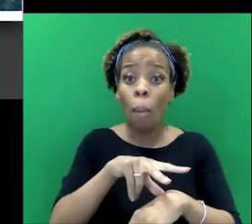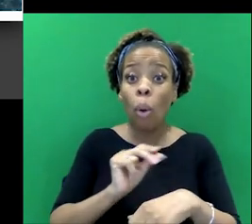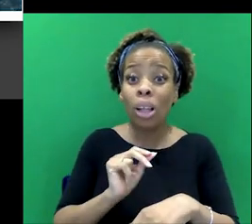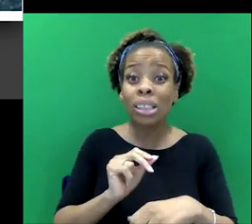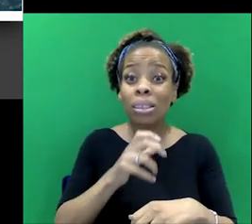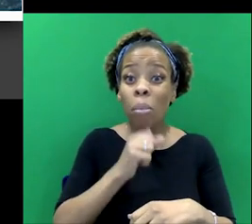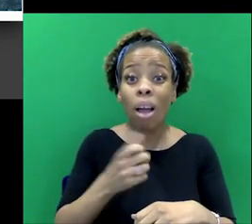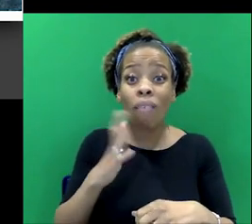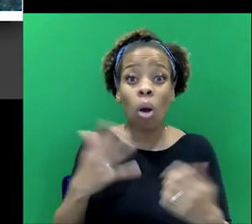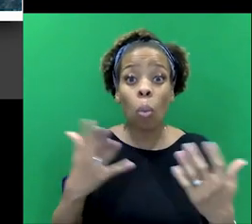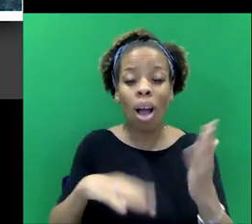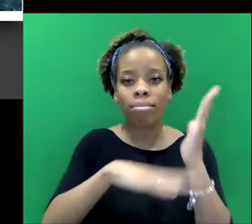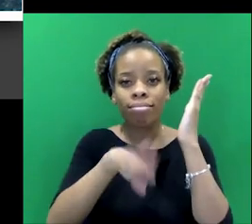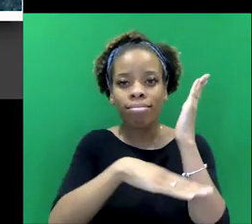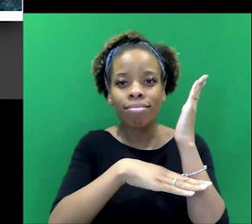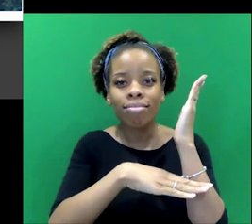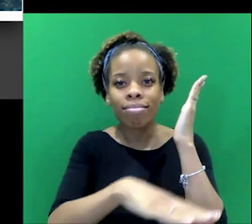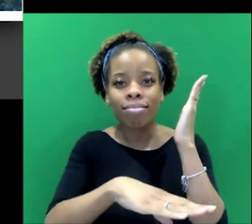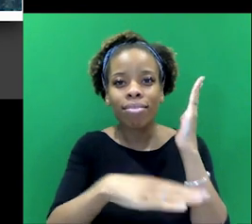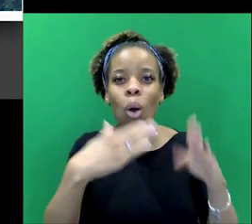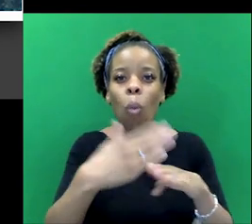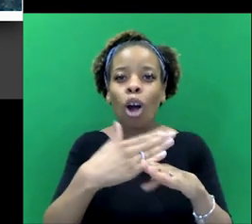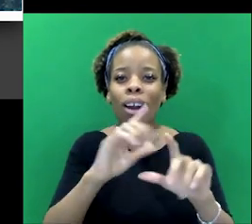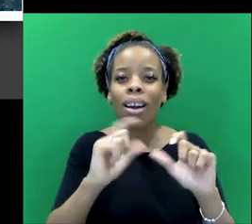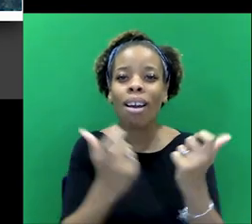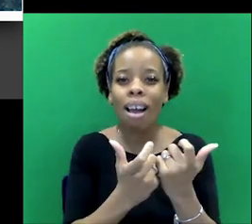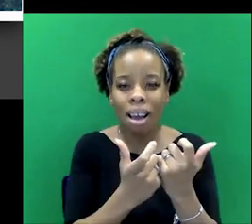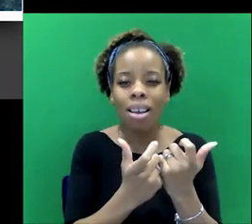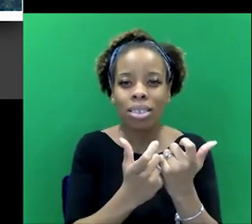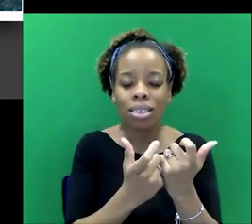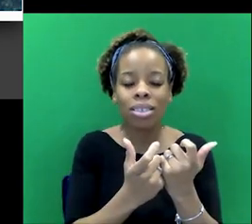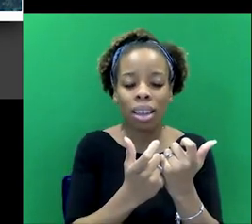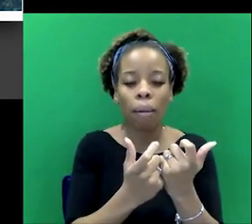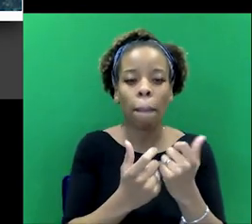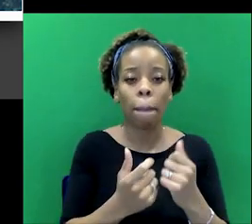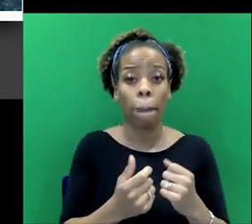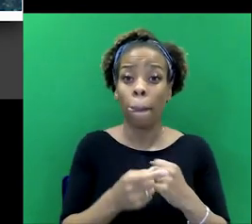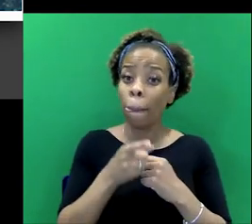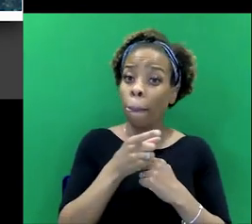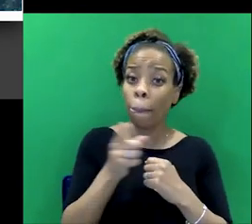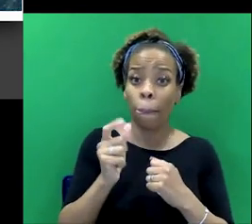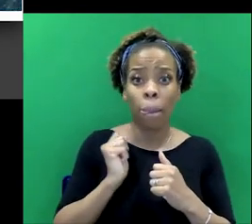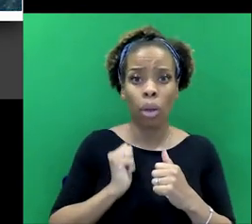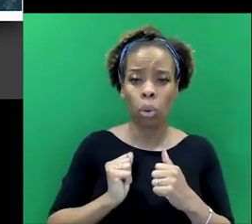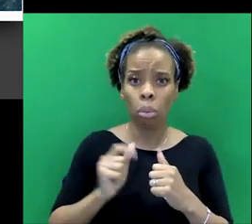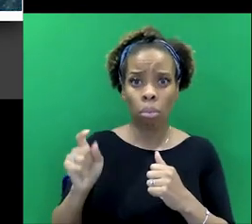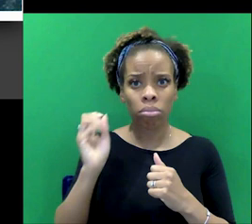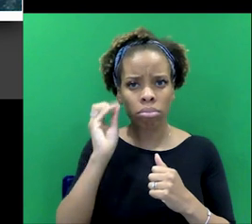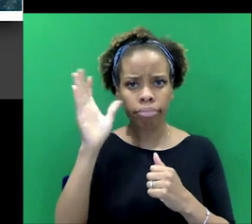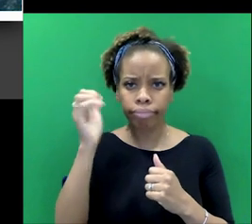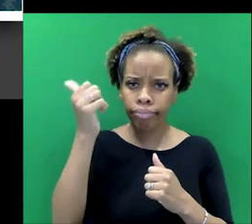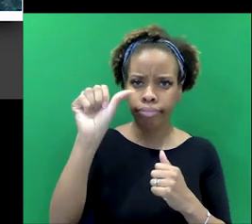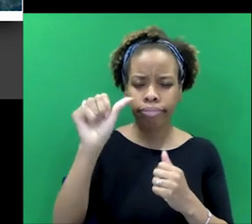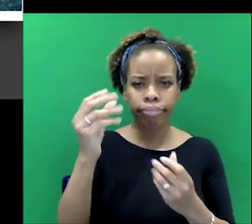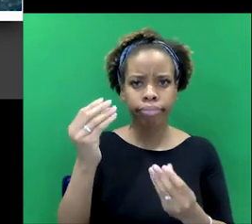the working classes. And there was this idea that they were not highly educated,